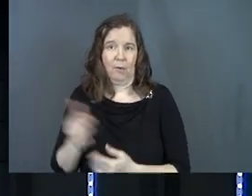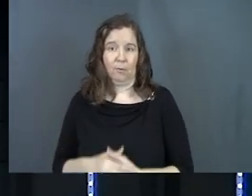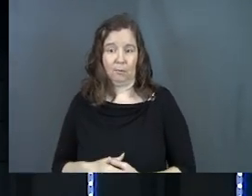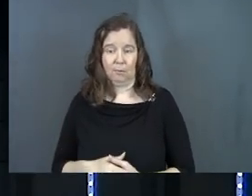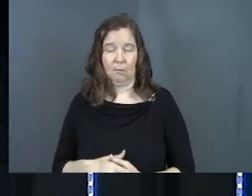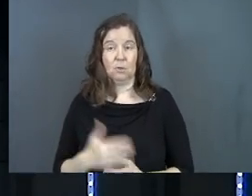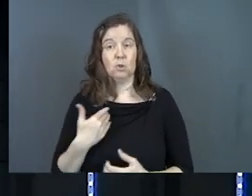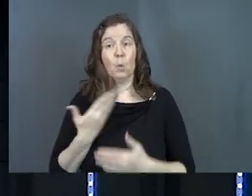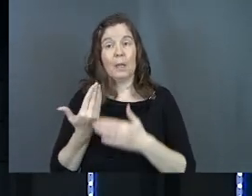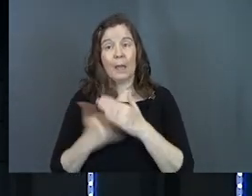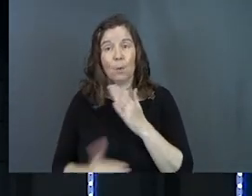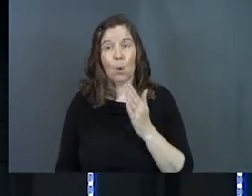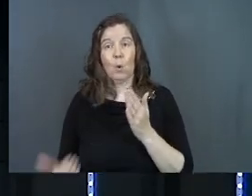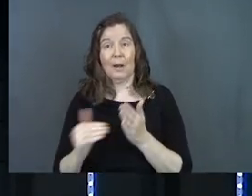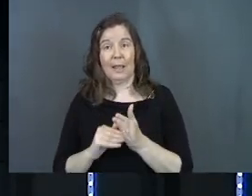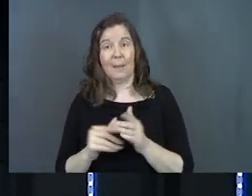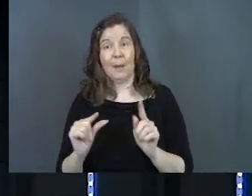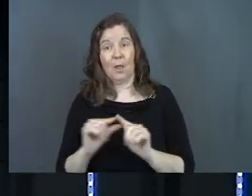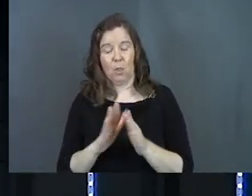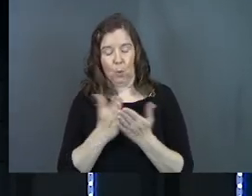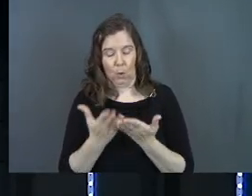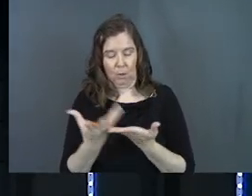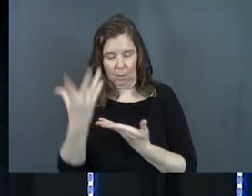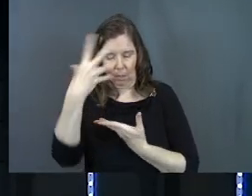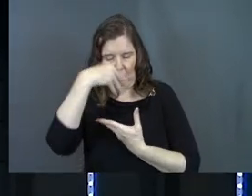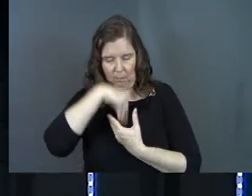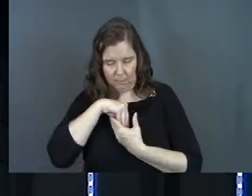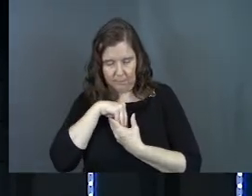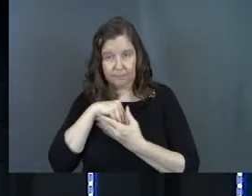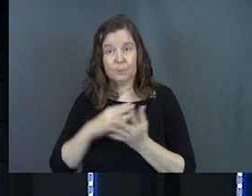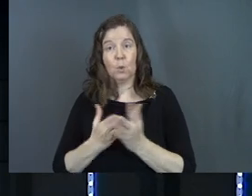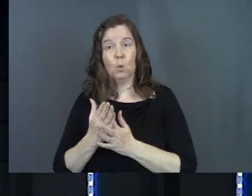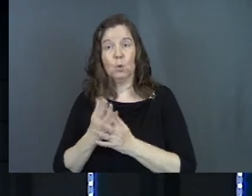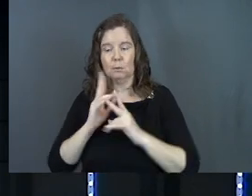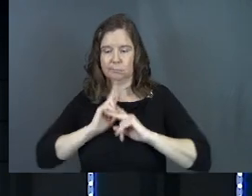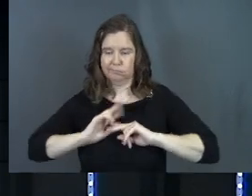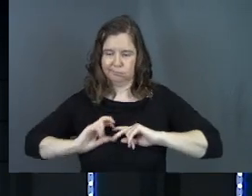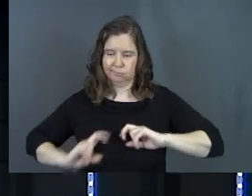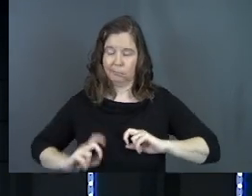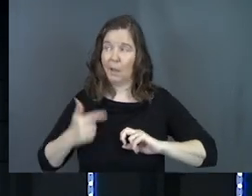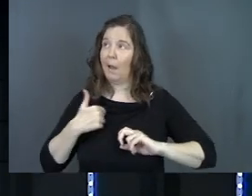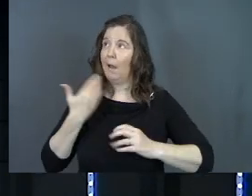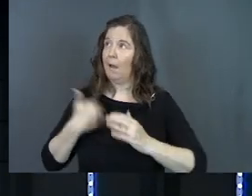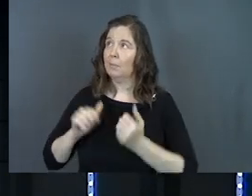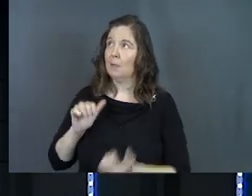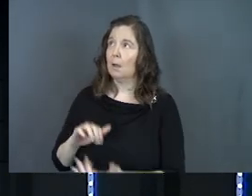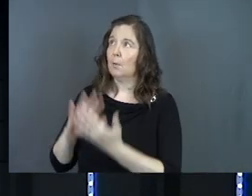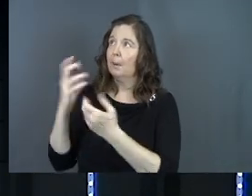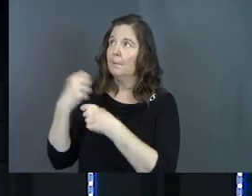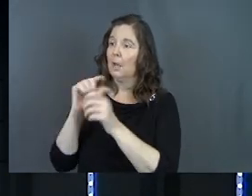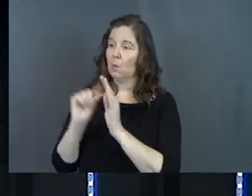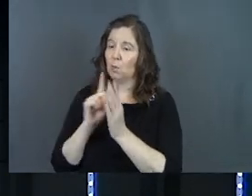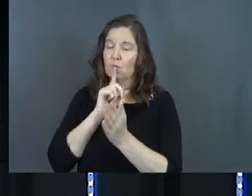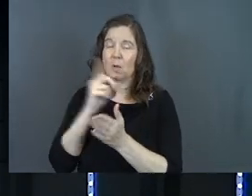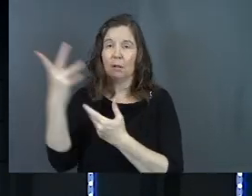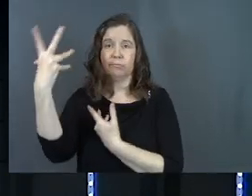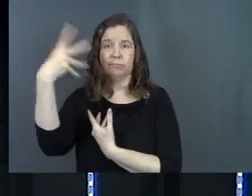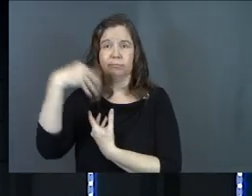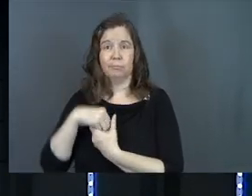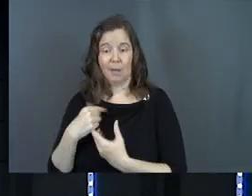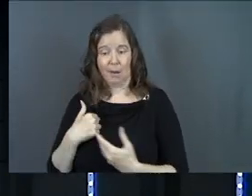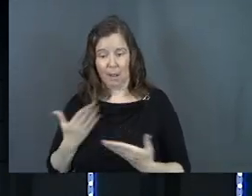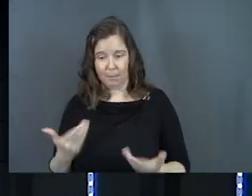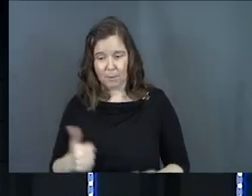So we get born again by the word. It's Jesus coming in through those words and saying, I'm the presence that made those words real.